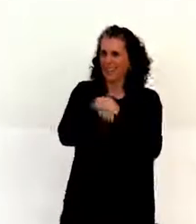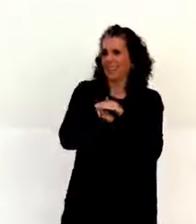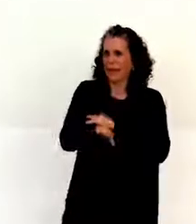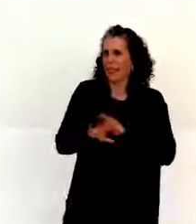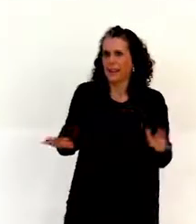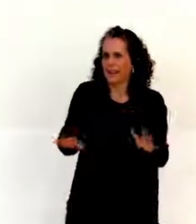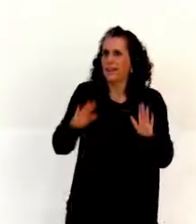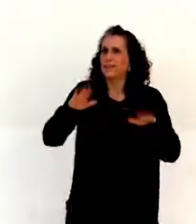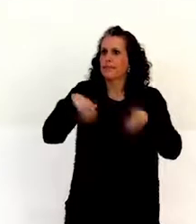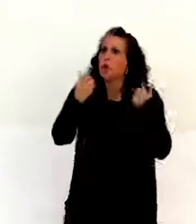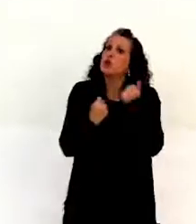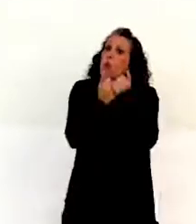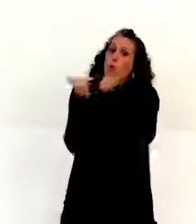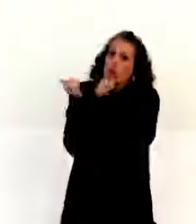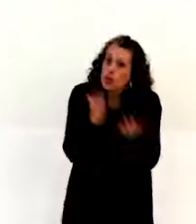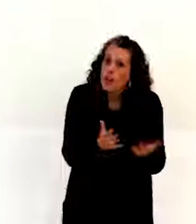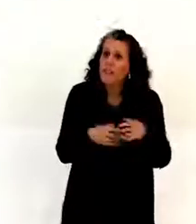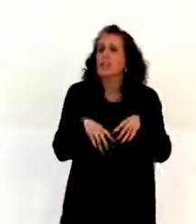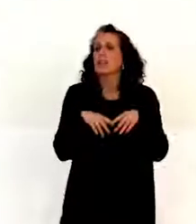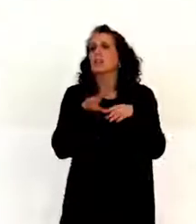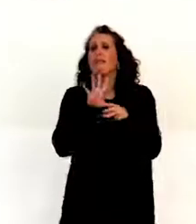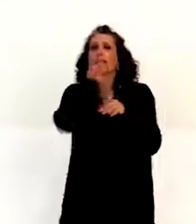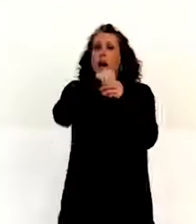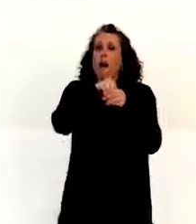living independently and being included in the community.